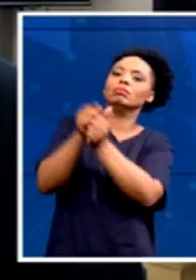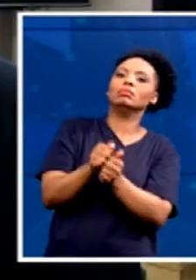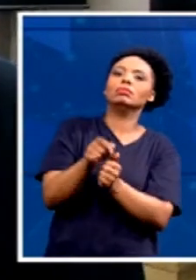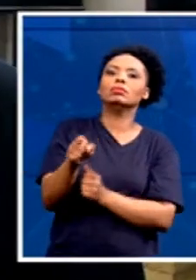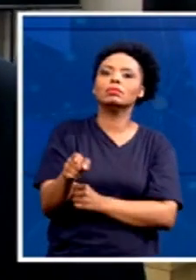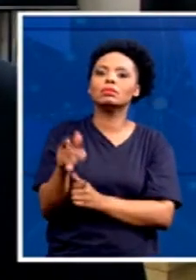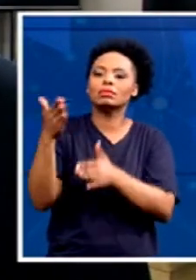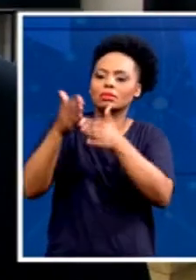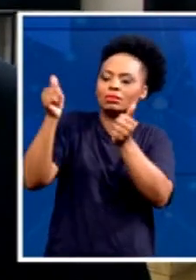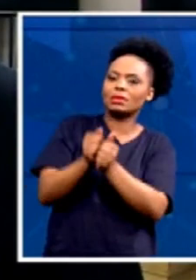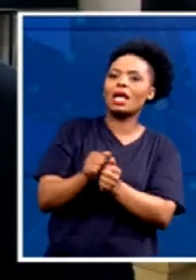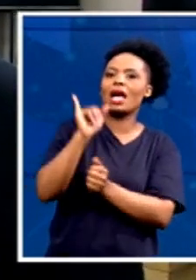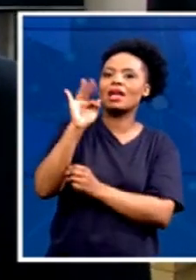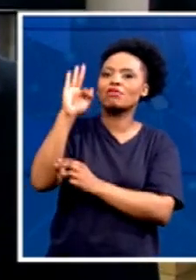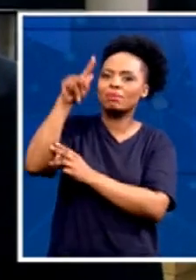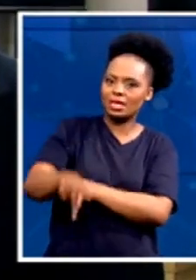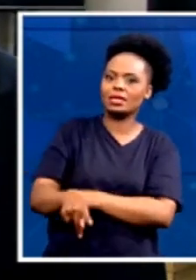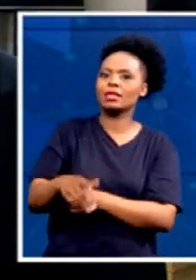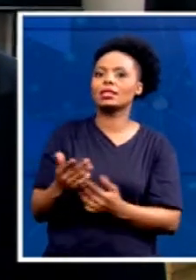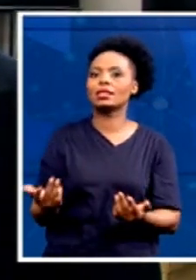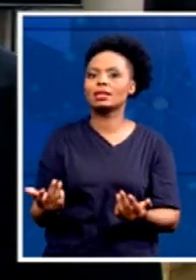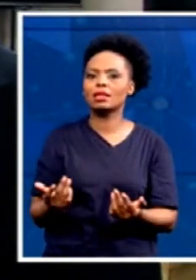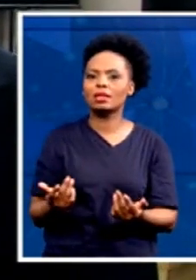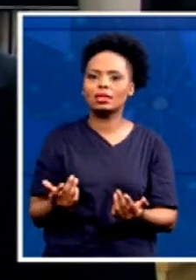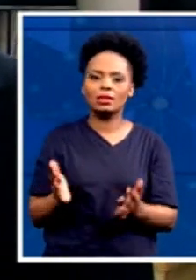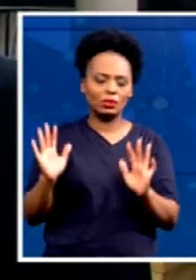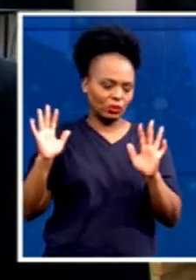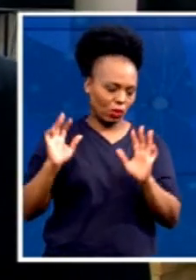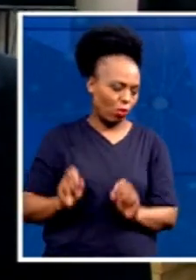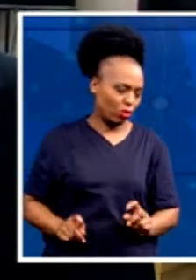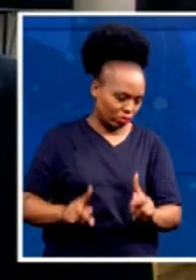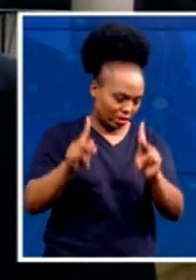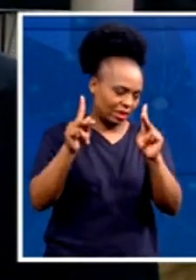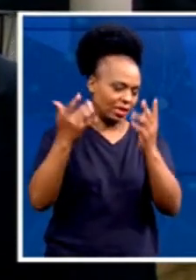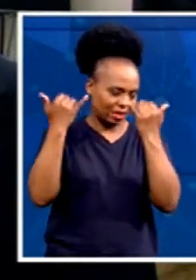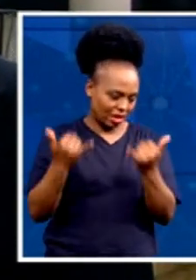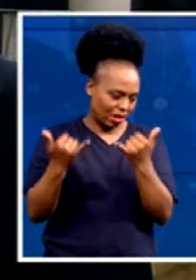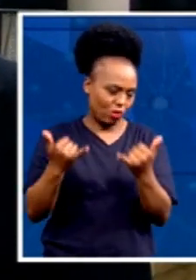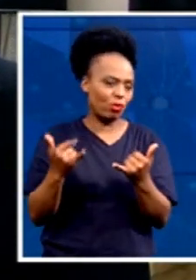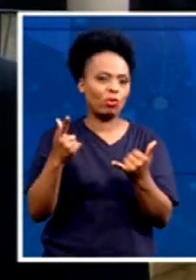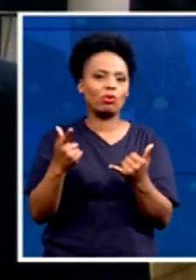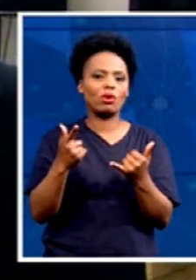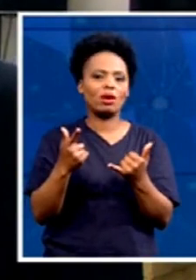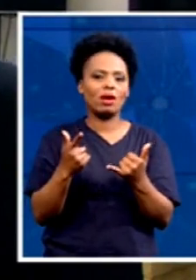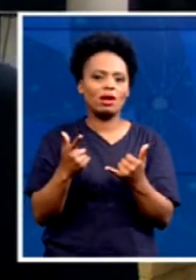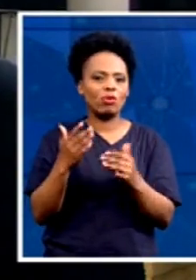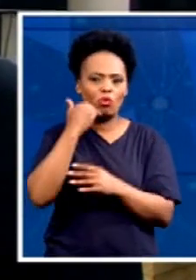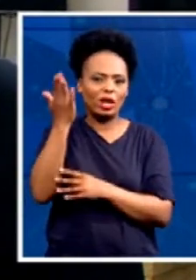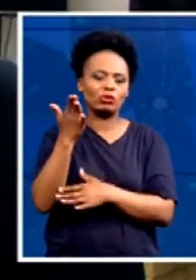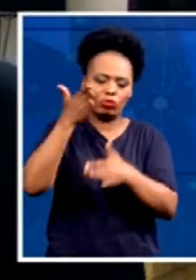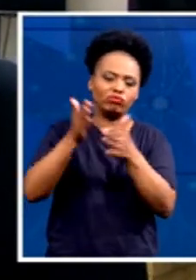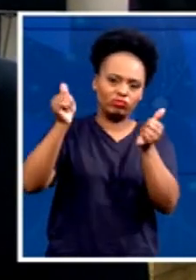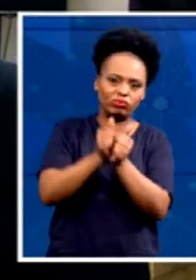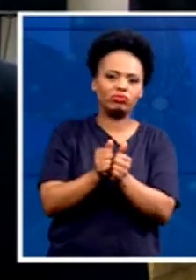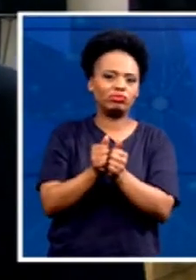So we had ample opportunities to go into a coalition government with the ANC, but we never did.